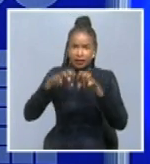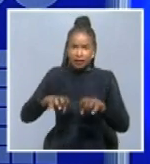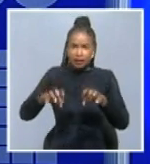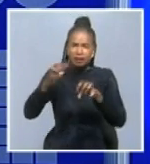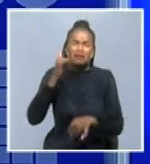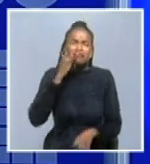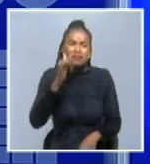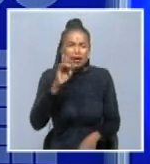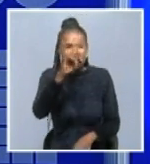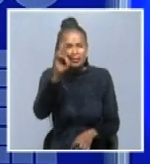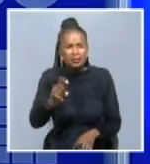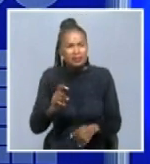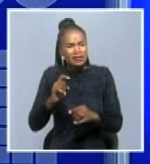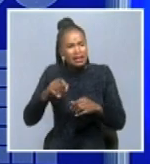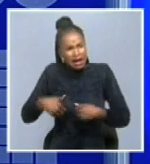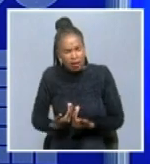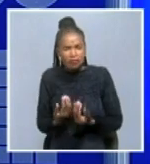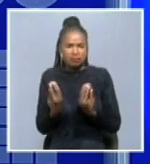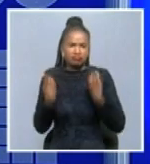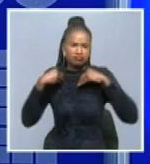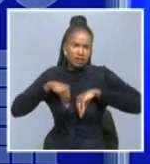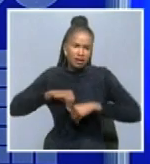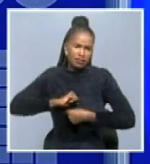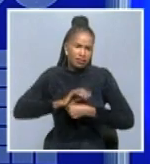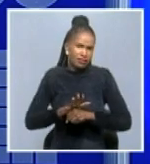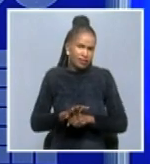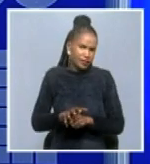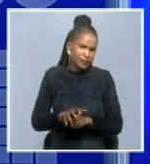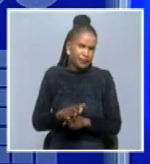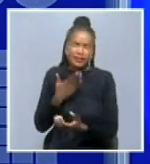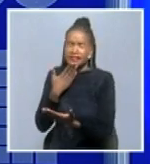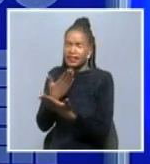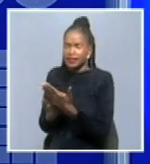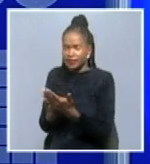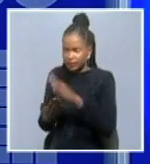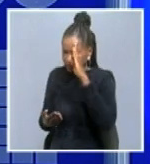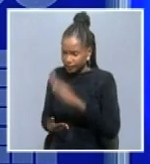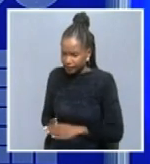by the Irwango Governor Neville Andre. Good evening, sir. Thank you so much for joining us.